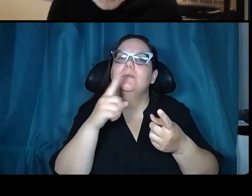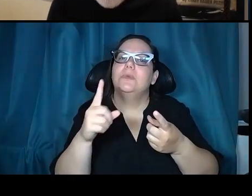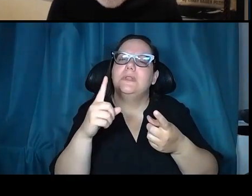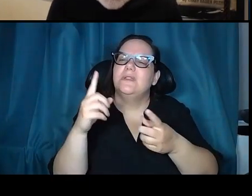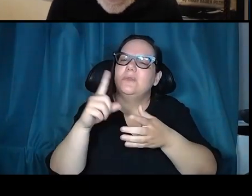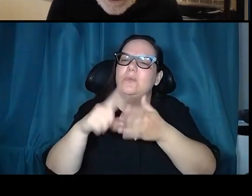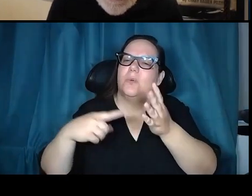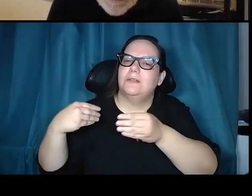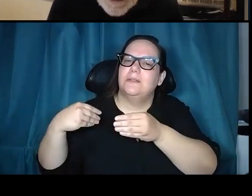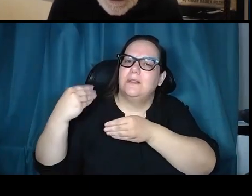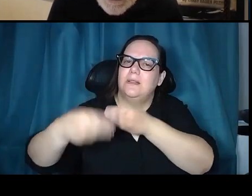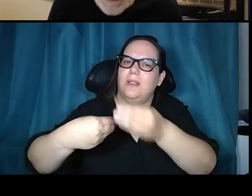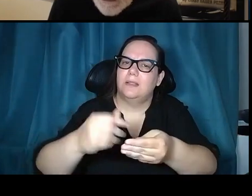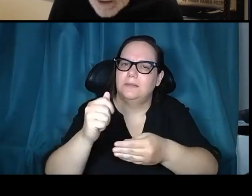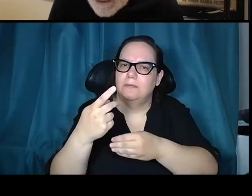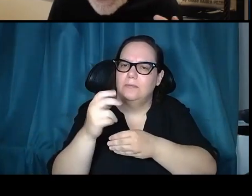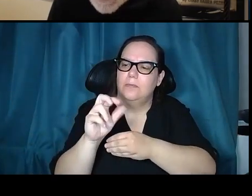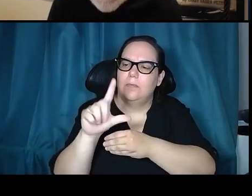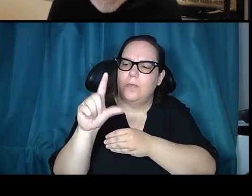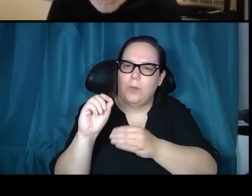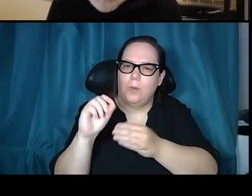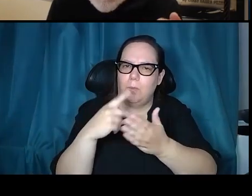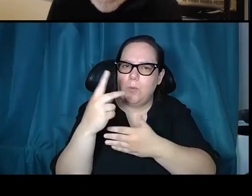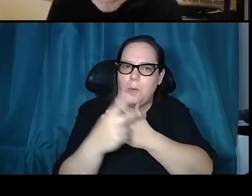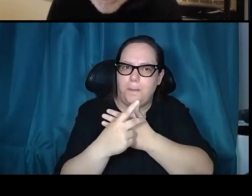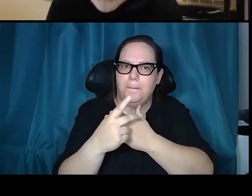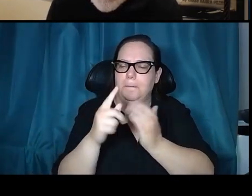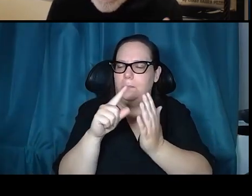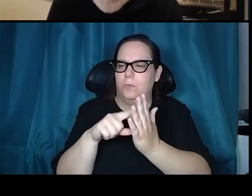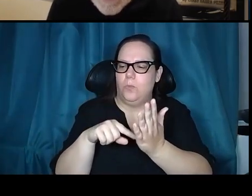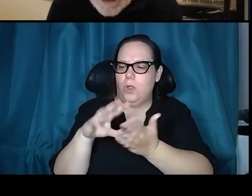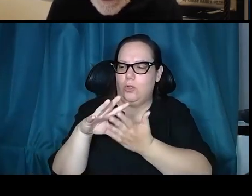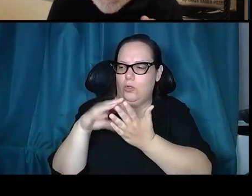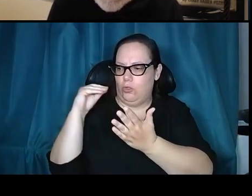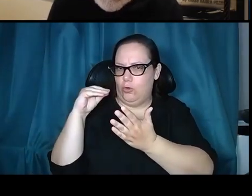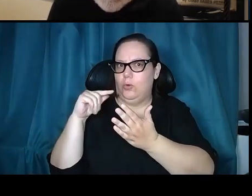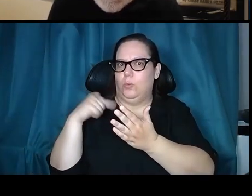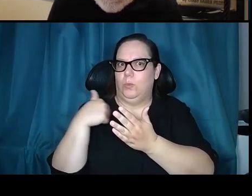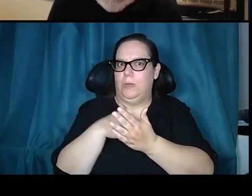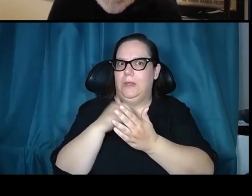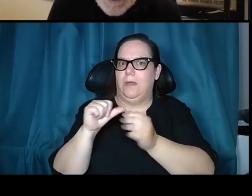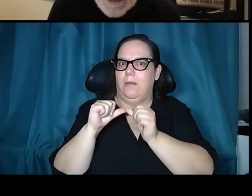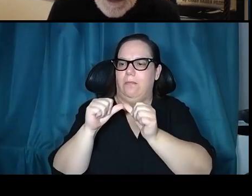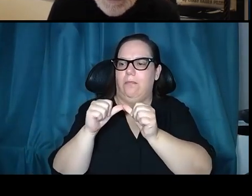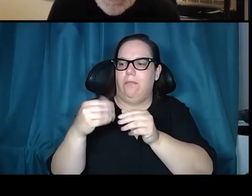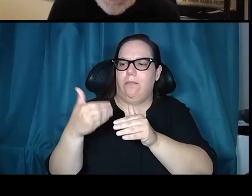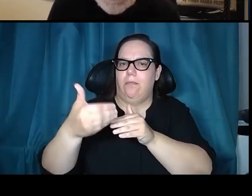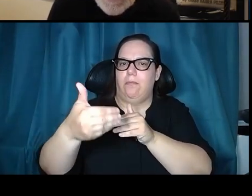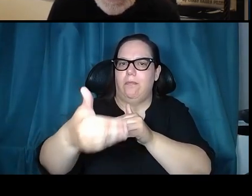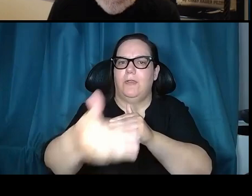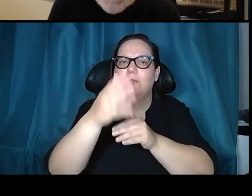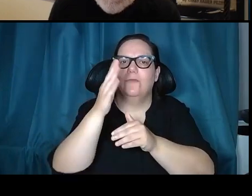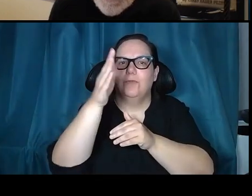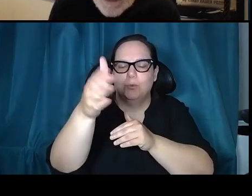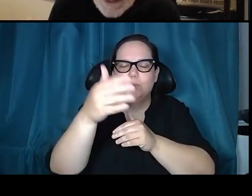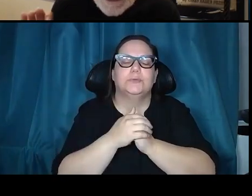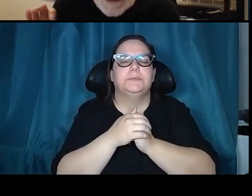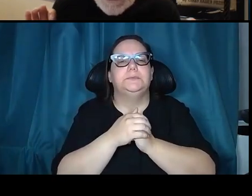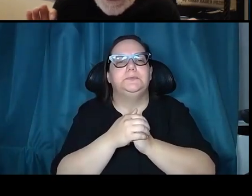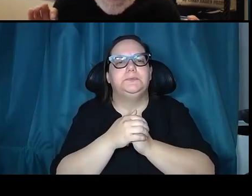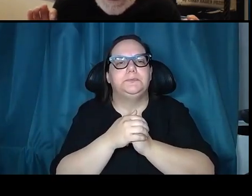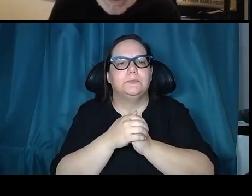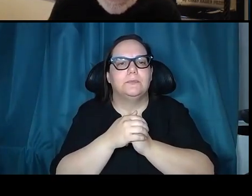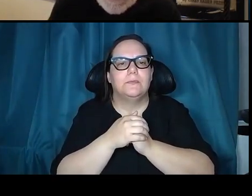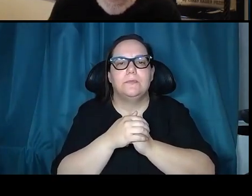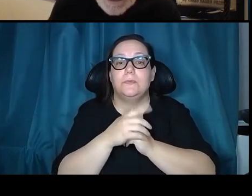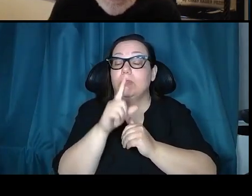program? What can we learn from this? What lessons can we carry forward that rhyme and that can help us in the future? Well, first of all, we got